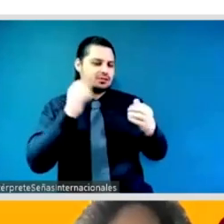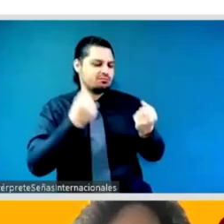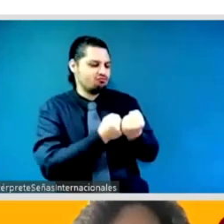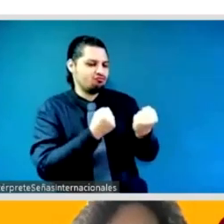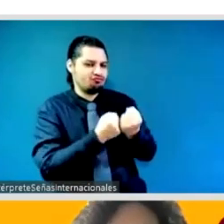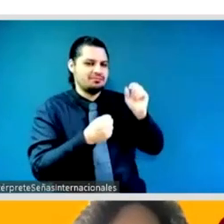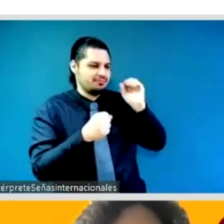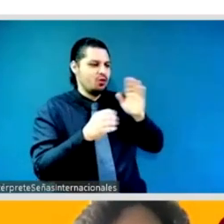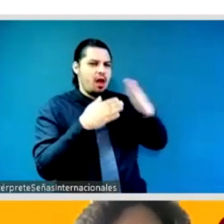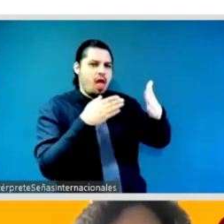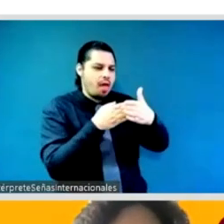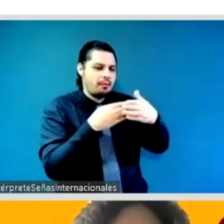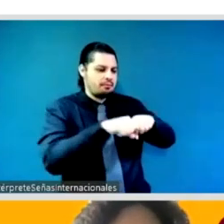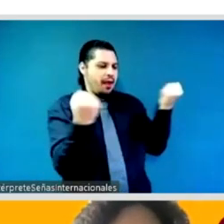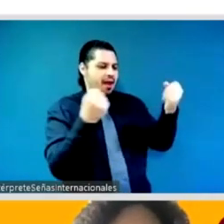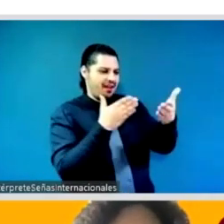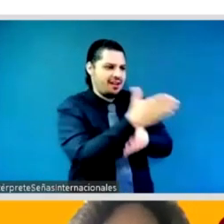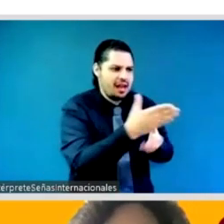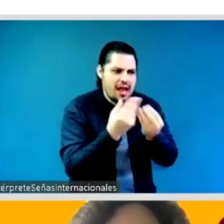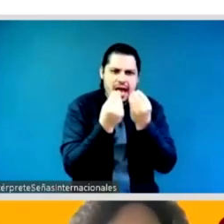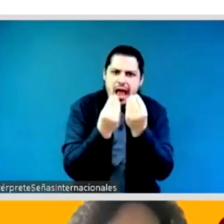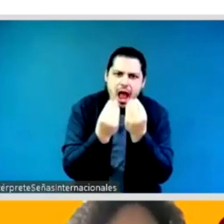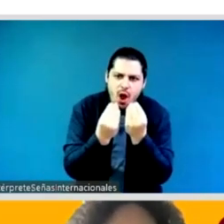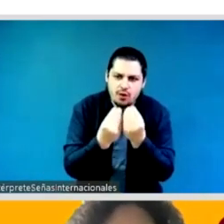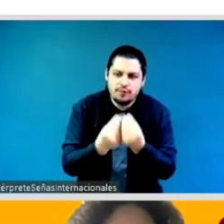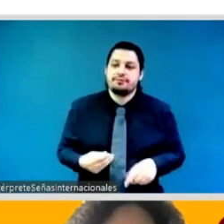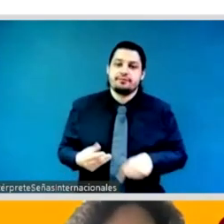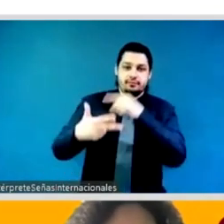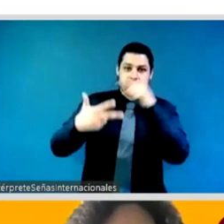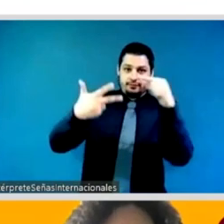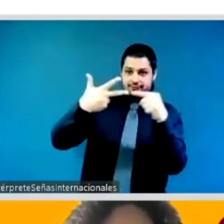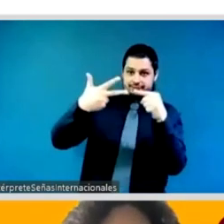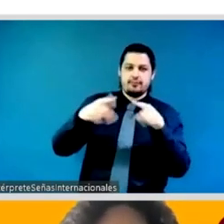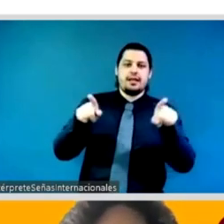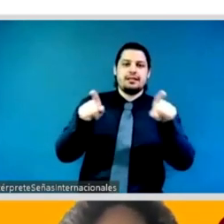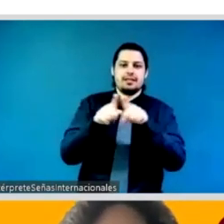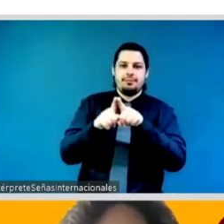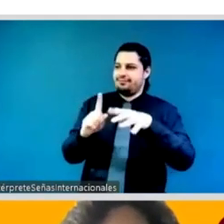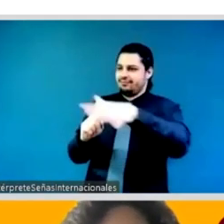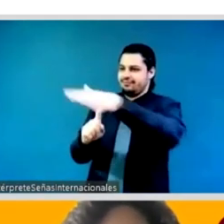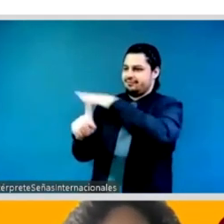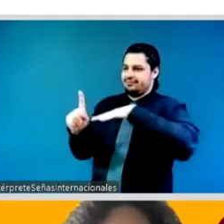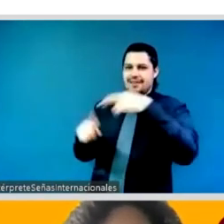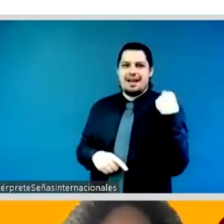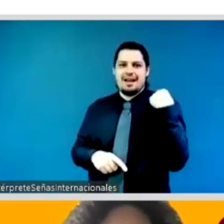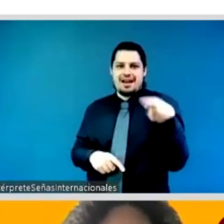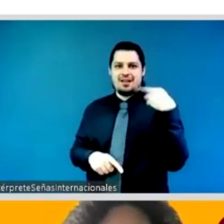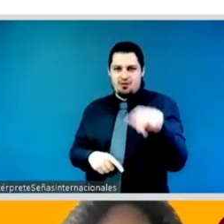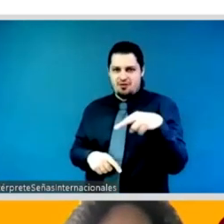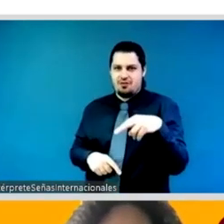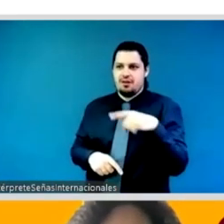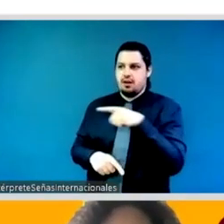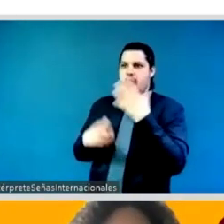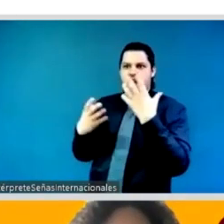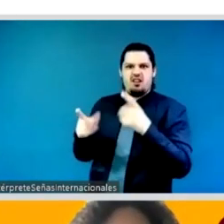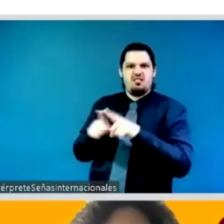um as we walk to achieving gender parity and full participation women in leadership and decision